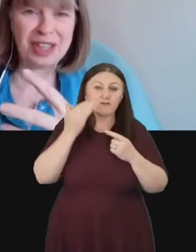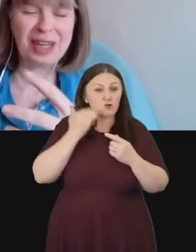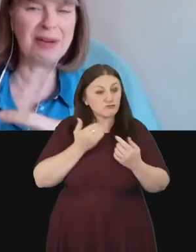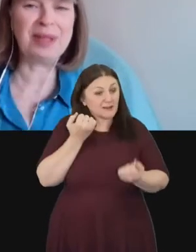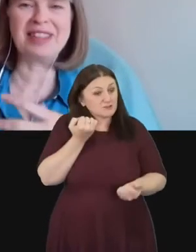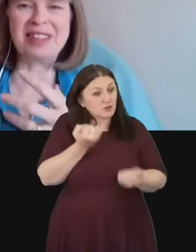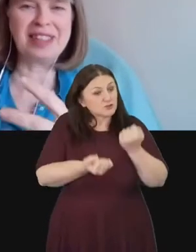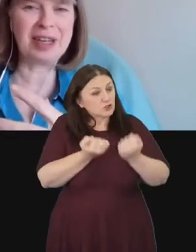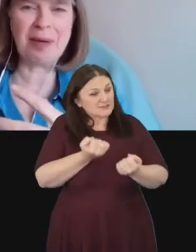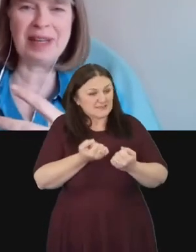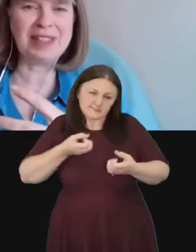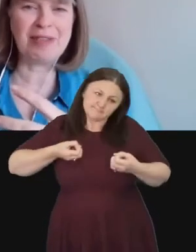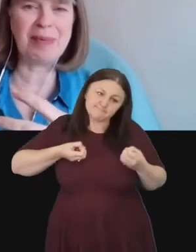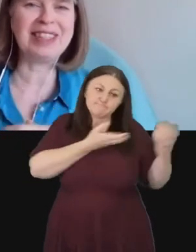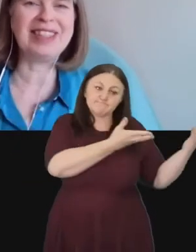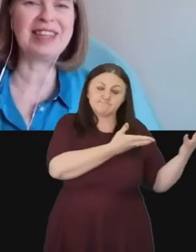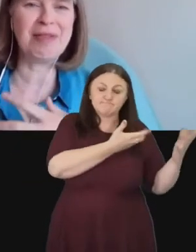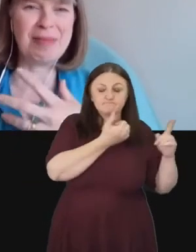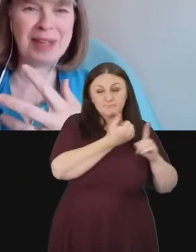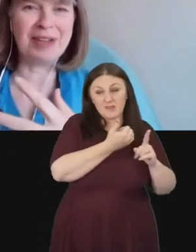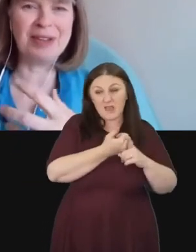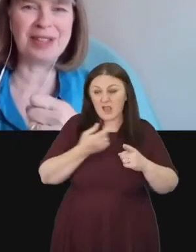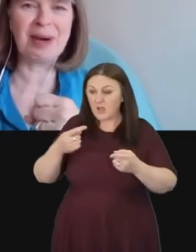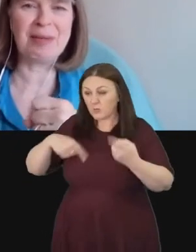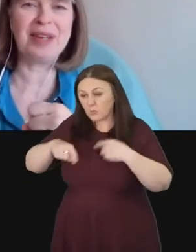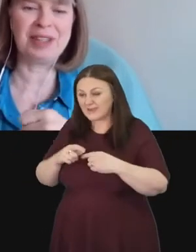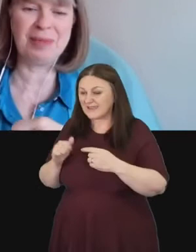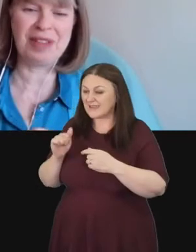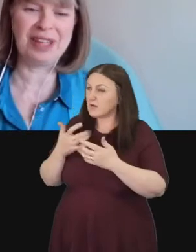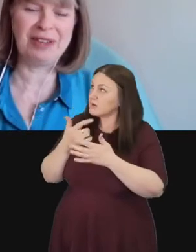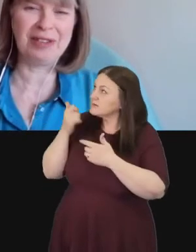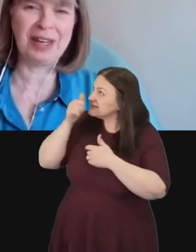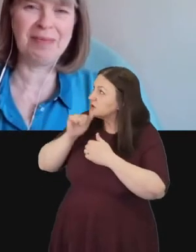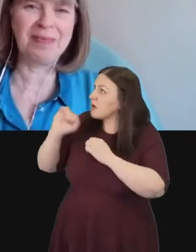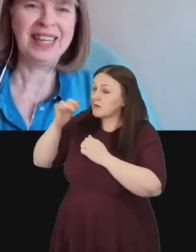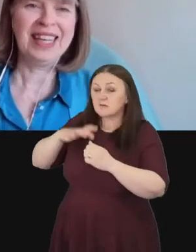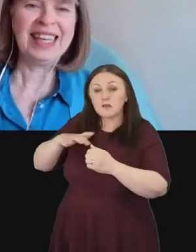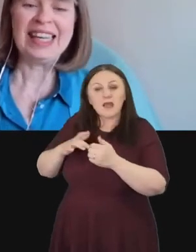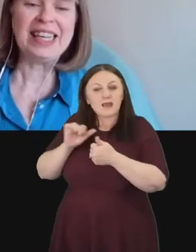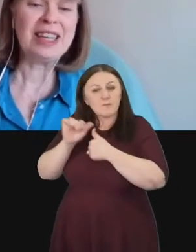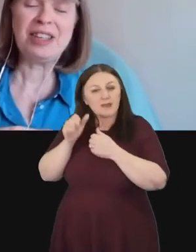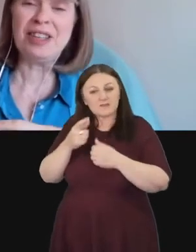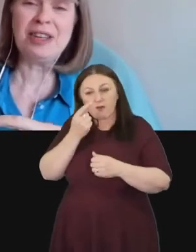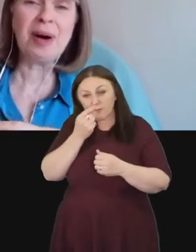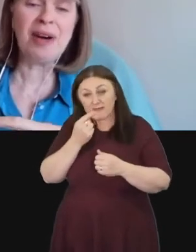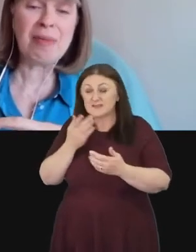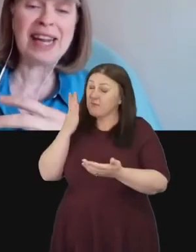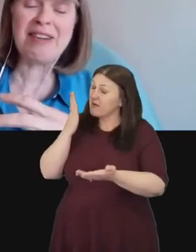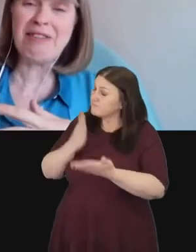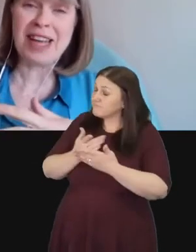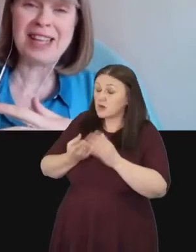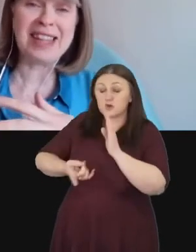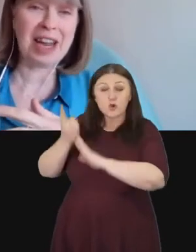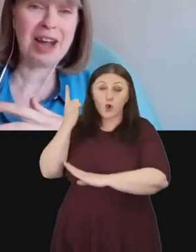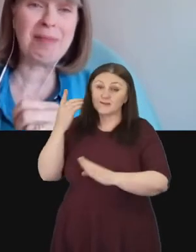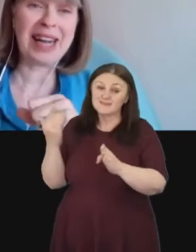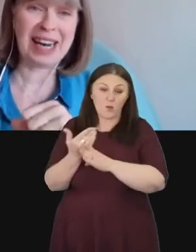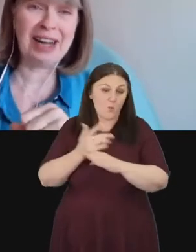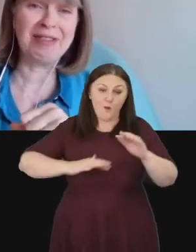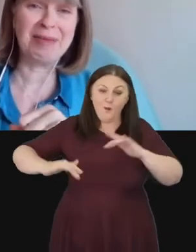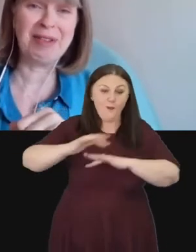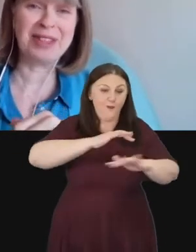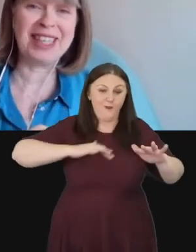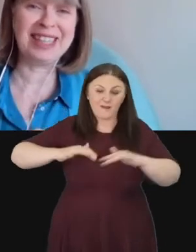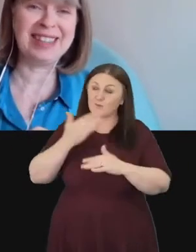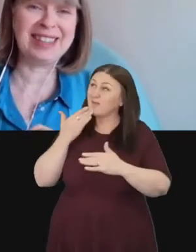our discerning, we discern in our best of ability, don't we? But God is at work and we thank God for that. Yinka, you are a man of faith and hope